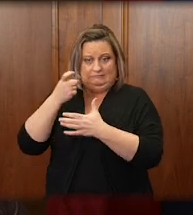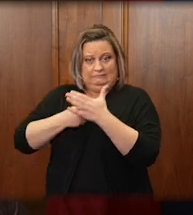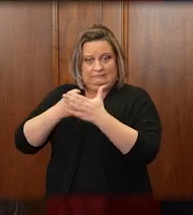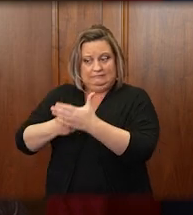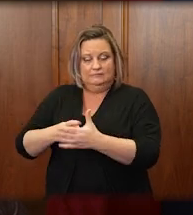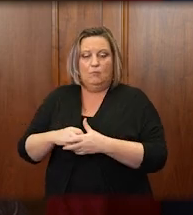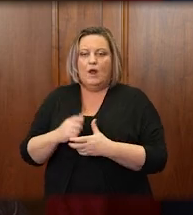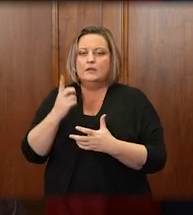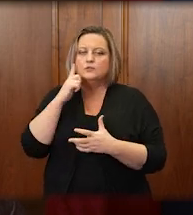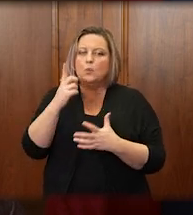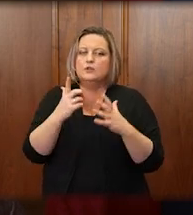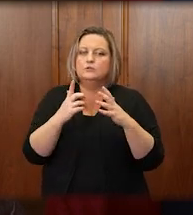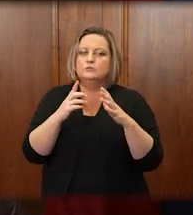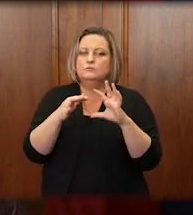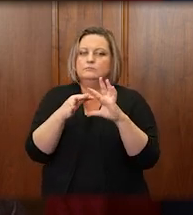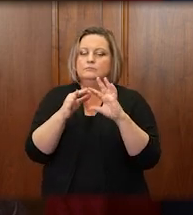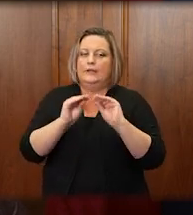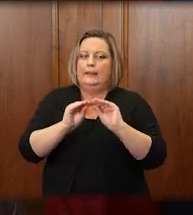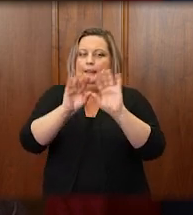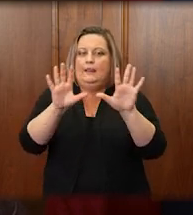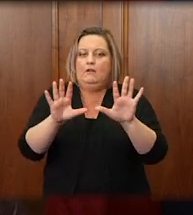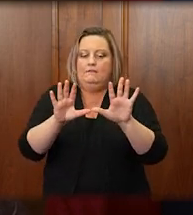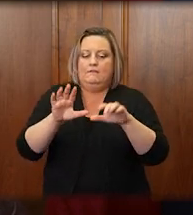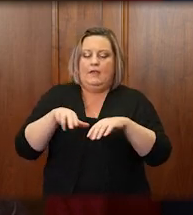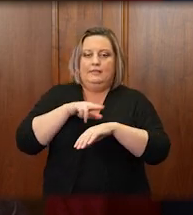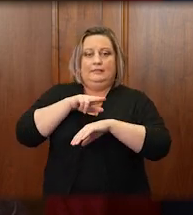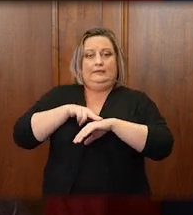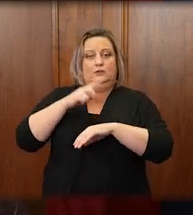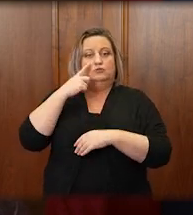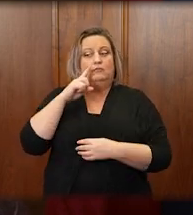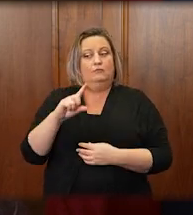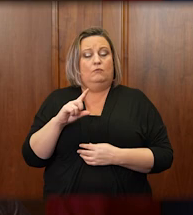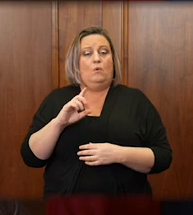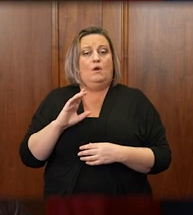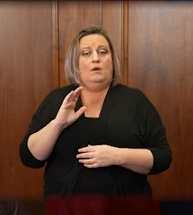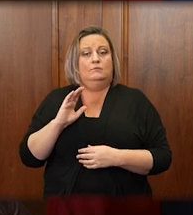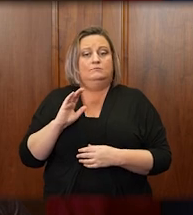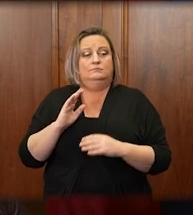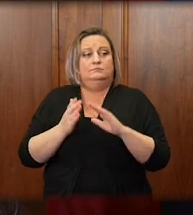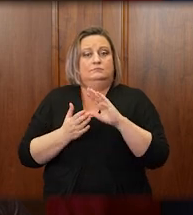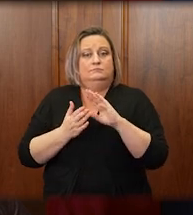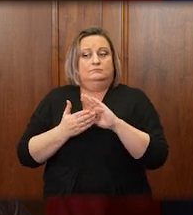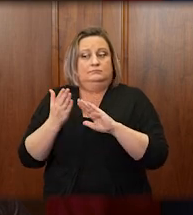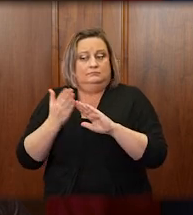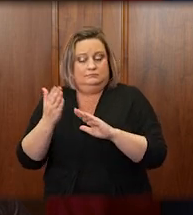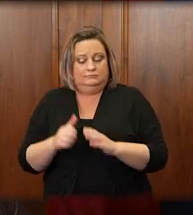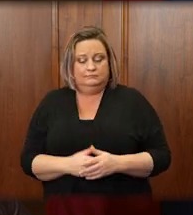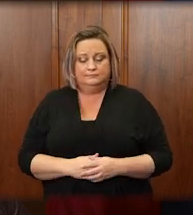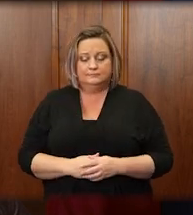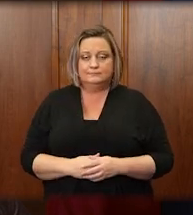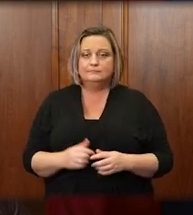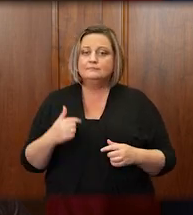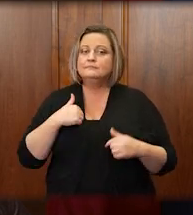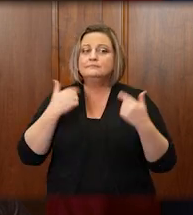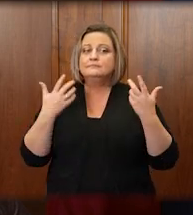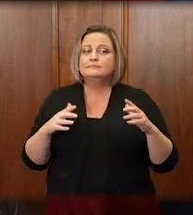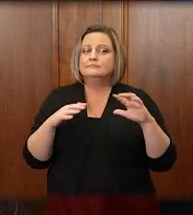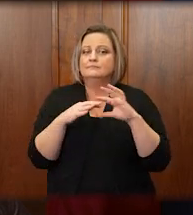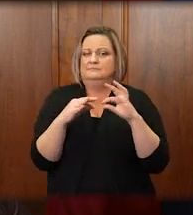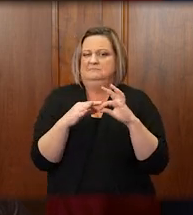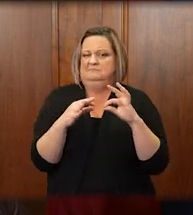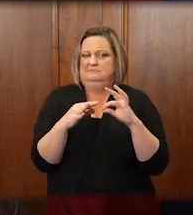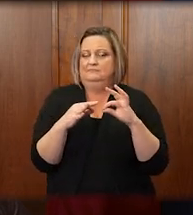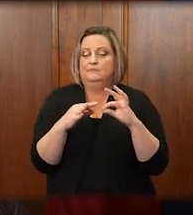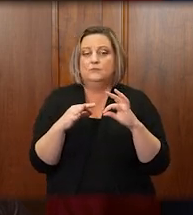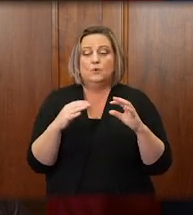judicial branch and its operations. Excuse me. As I've already said, the judicial branch has no